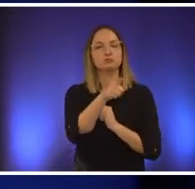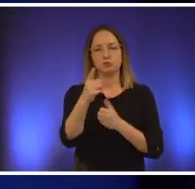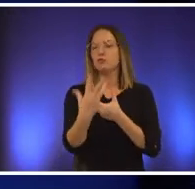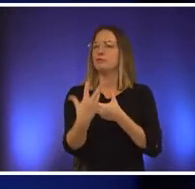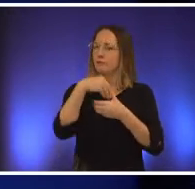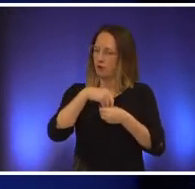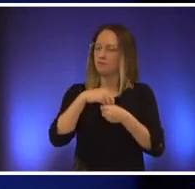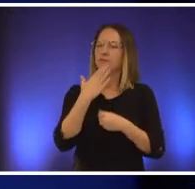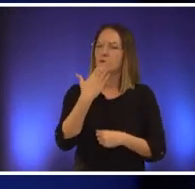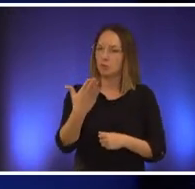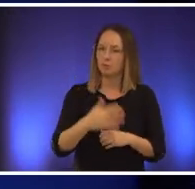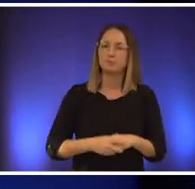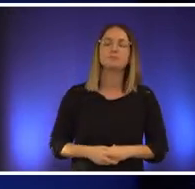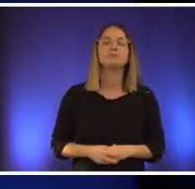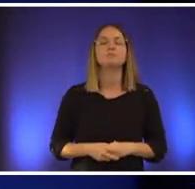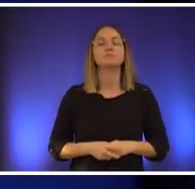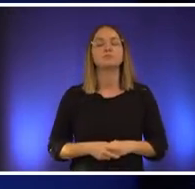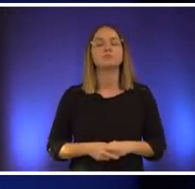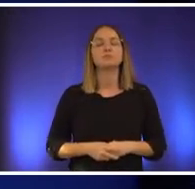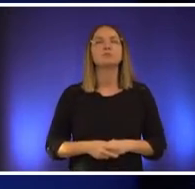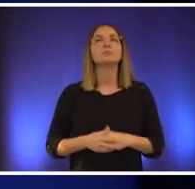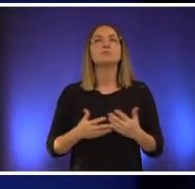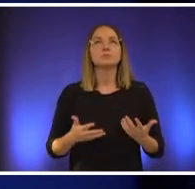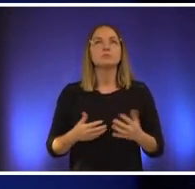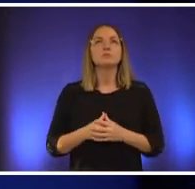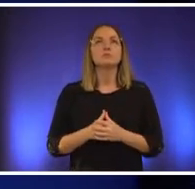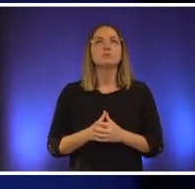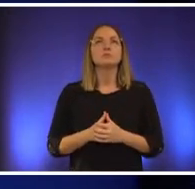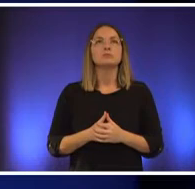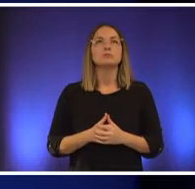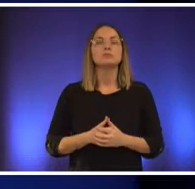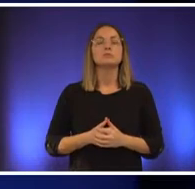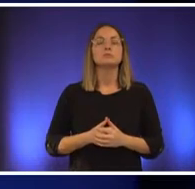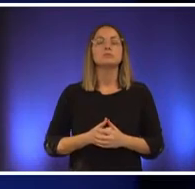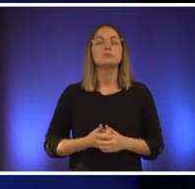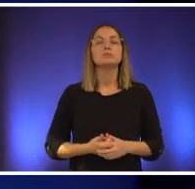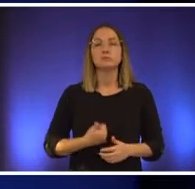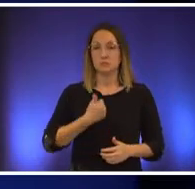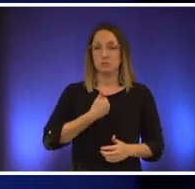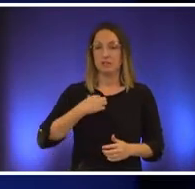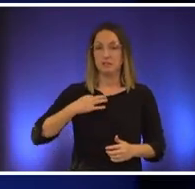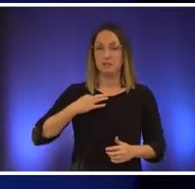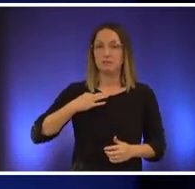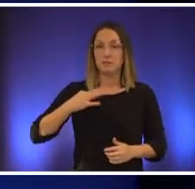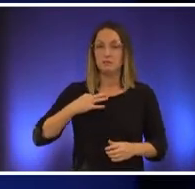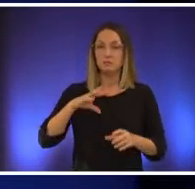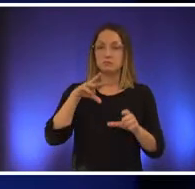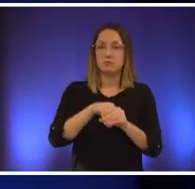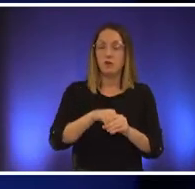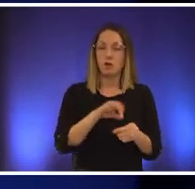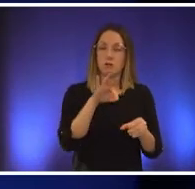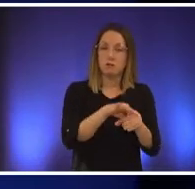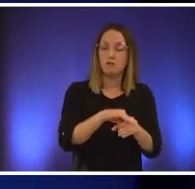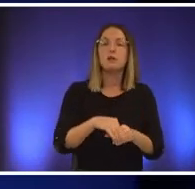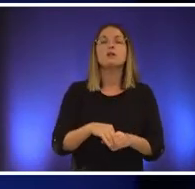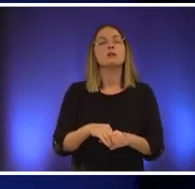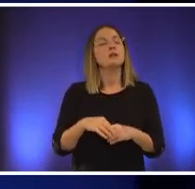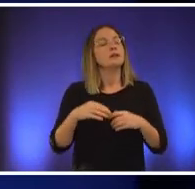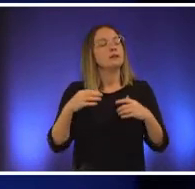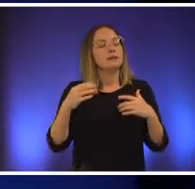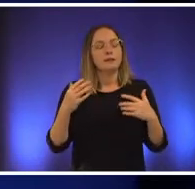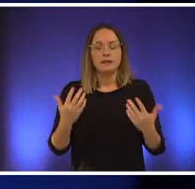i'm running because let's face it there's a lot that's going on at city hall